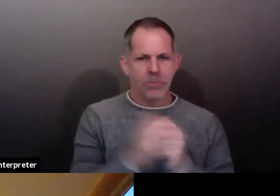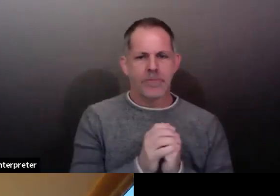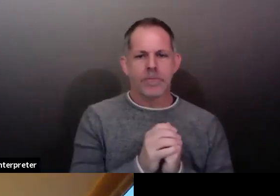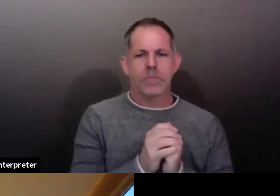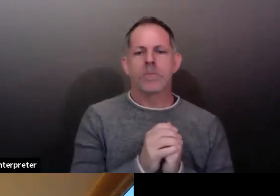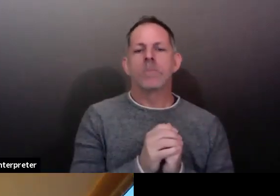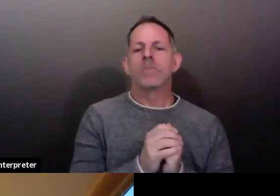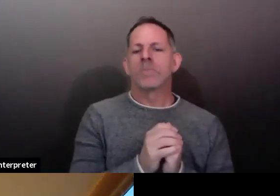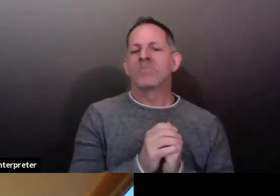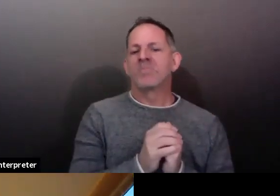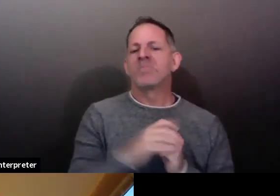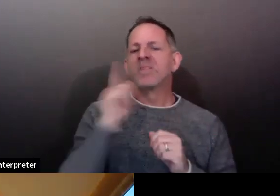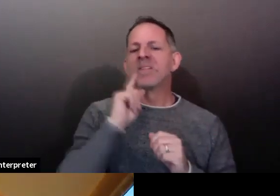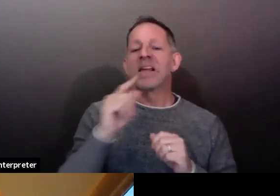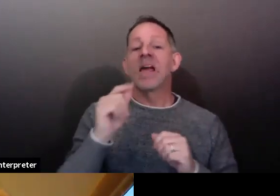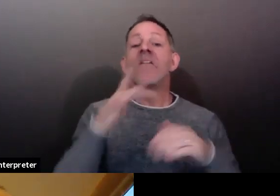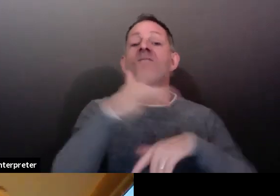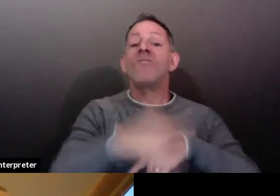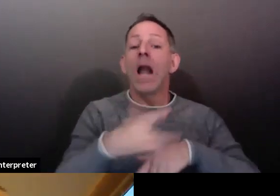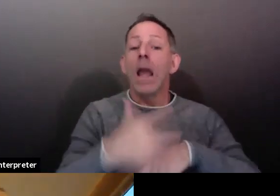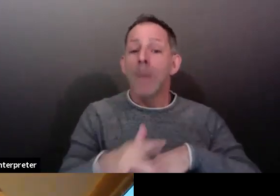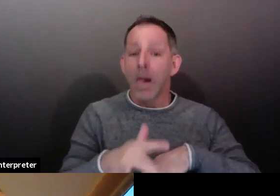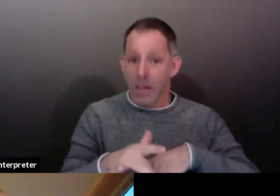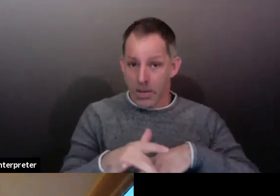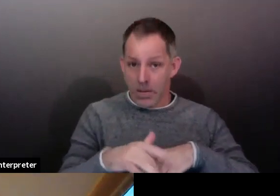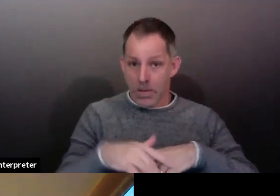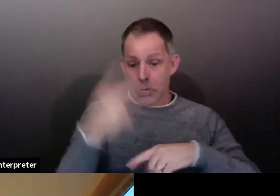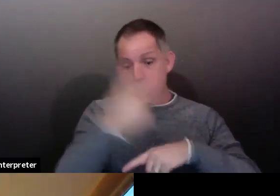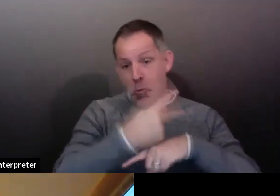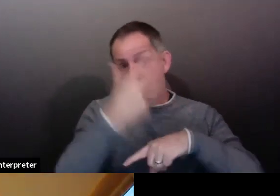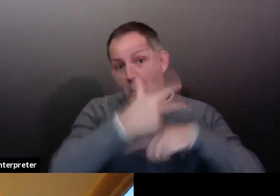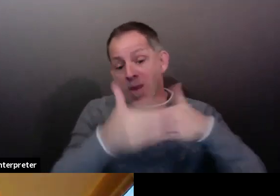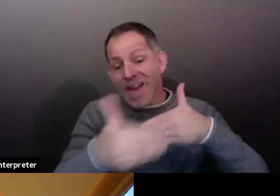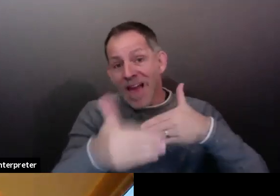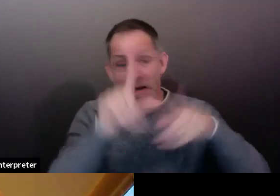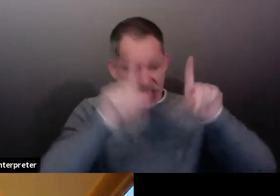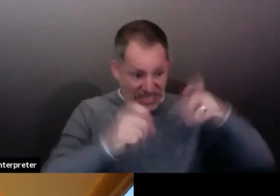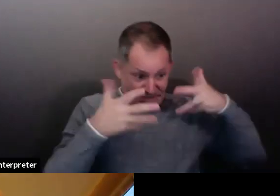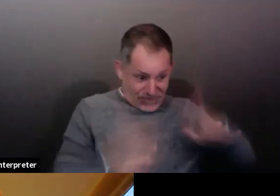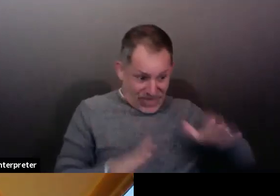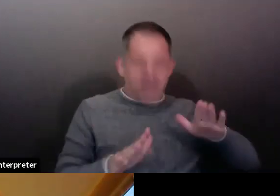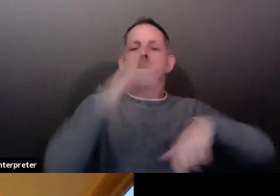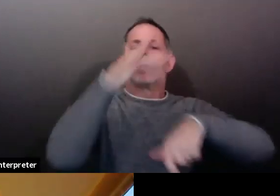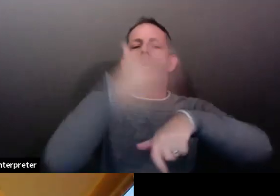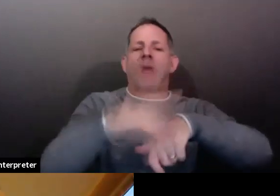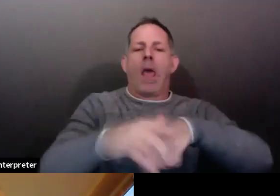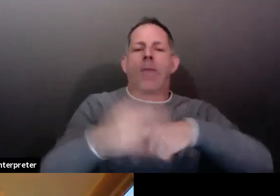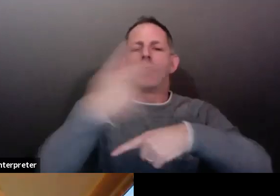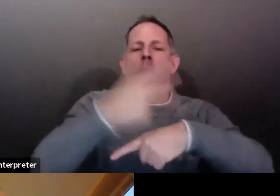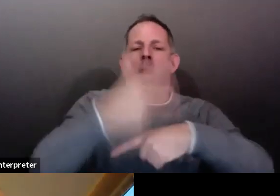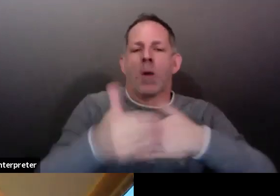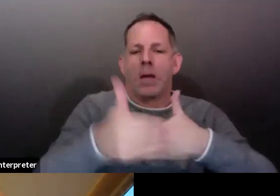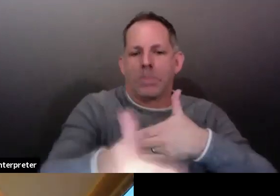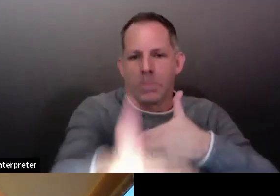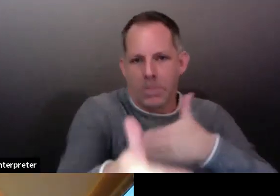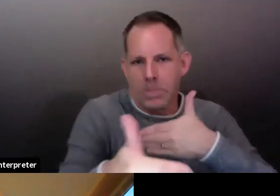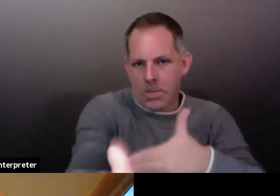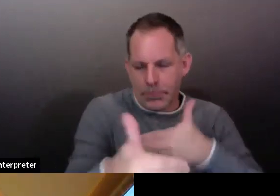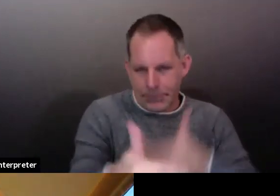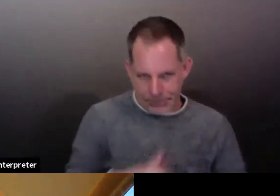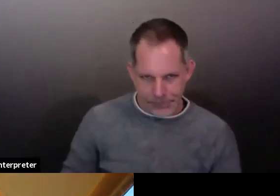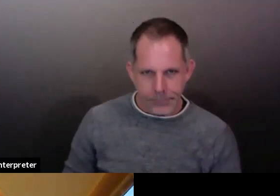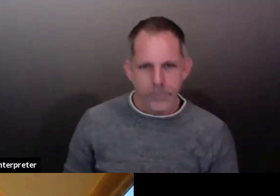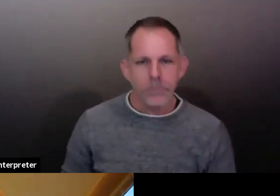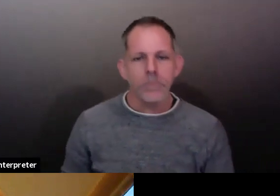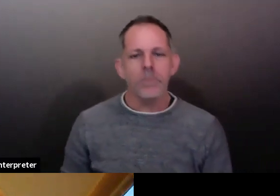as opposed to the three to four business days that had been the typical wait for folks after